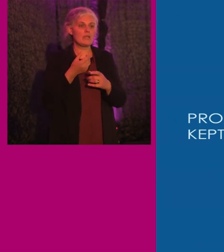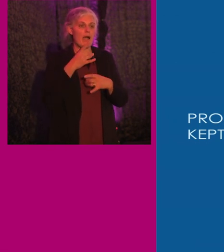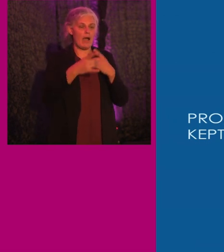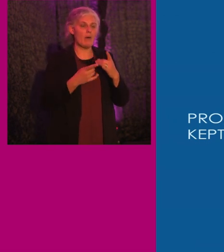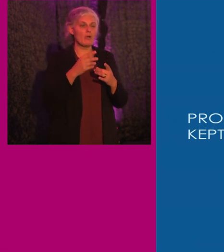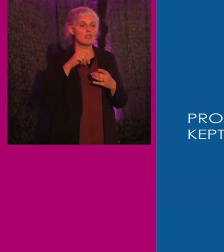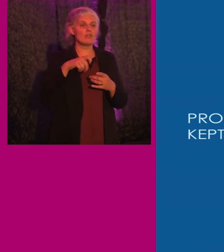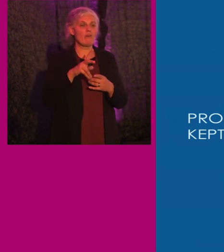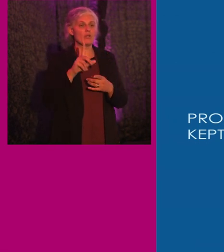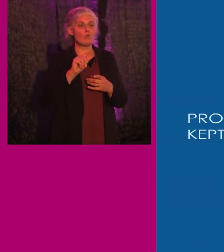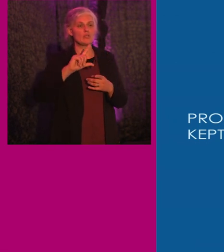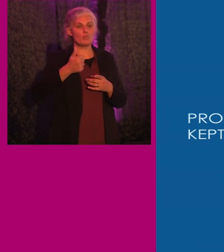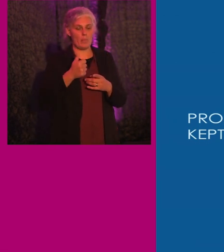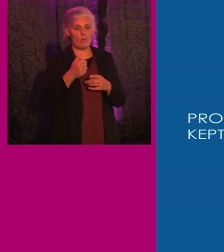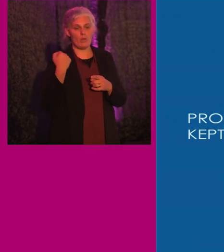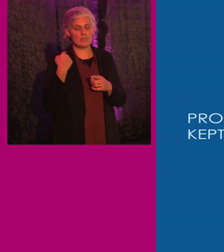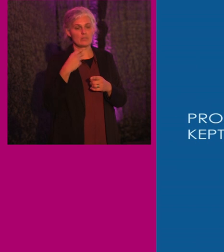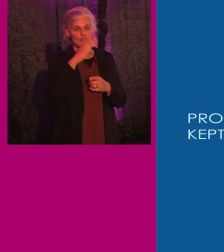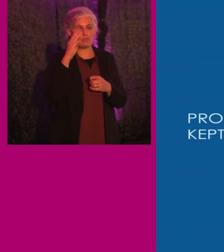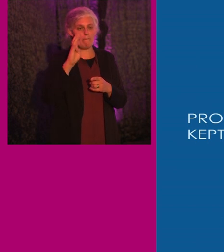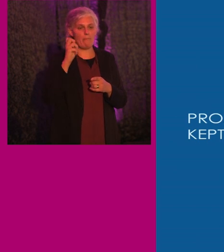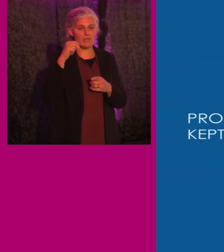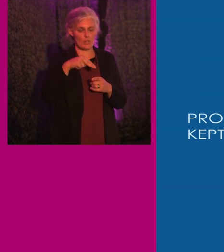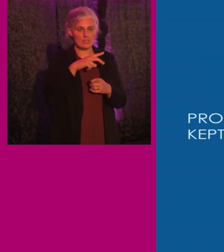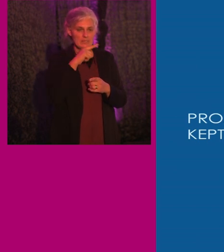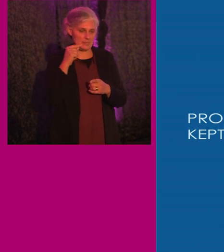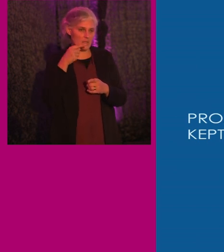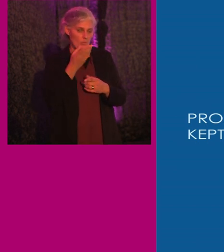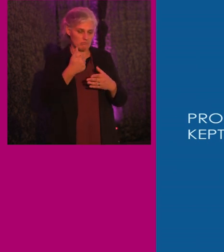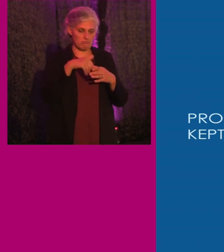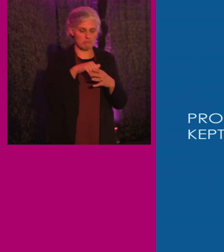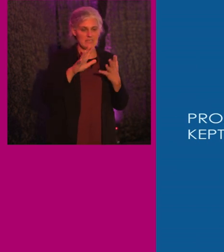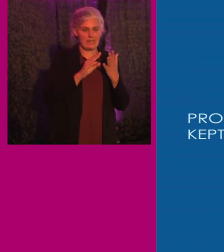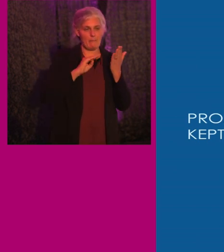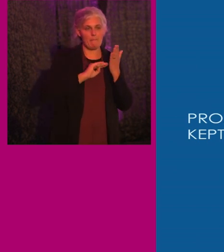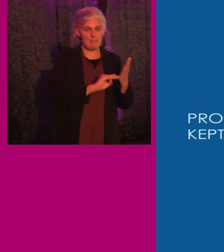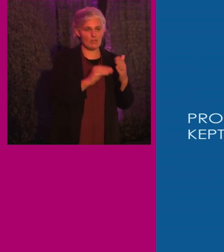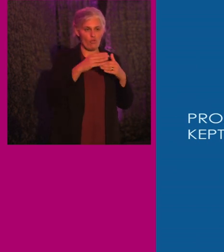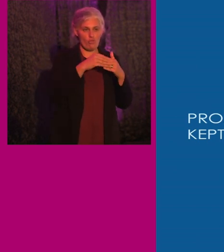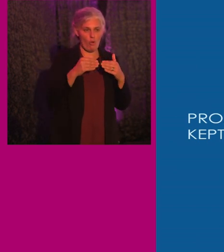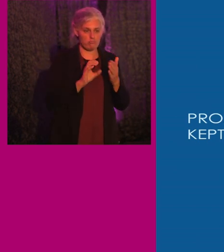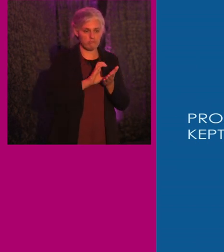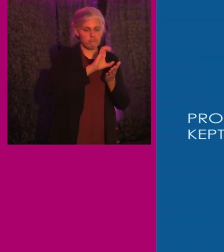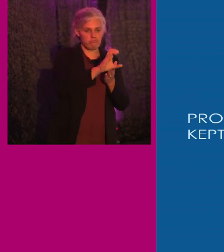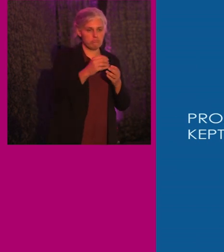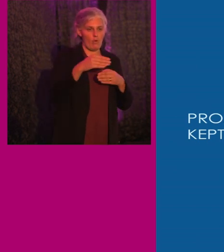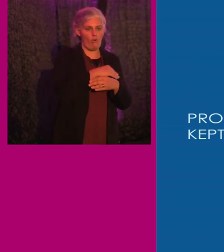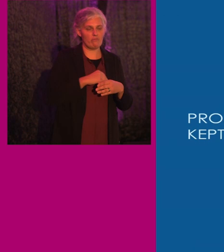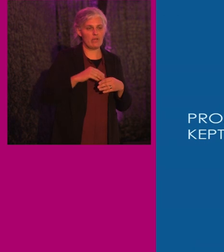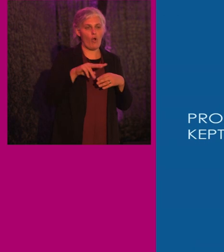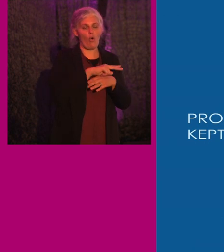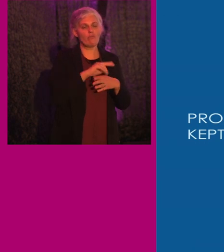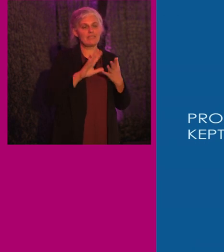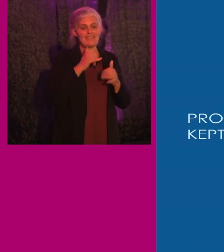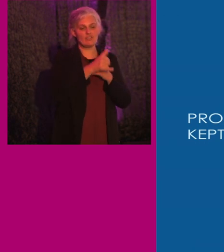November 2021, President Biden signed a law which included $10 billion over 10 years to